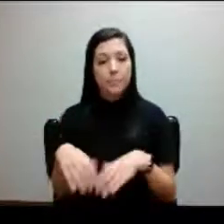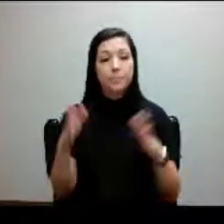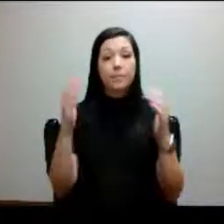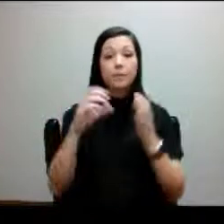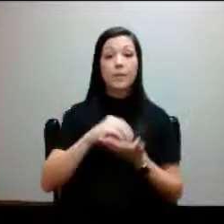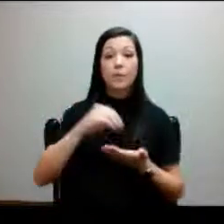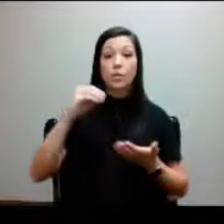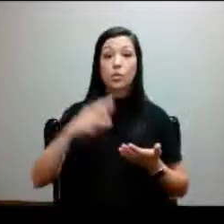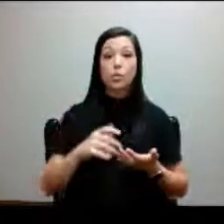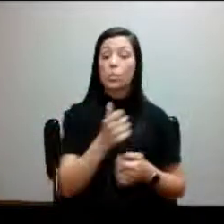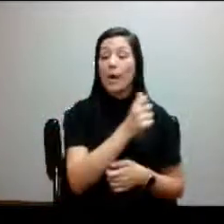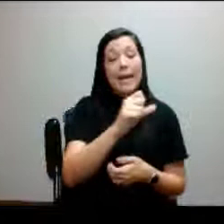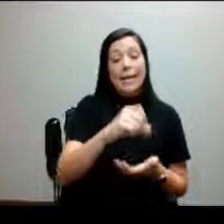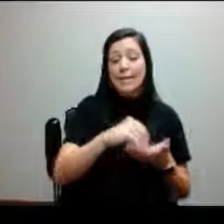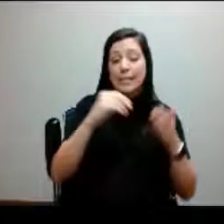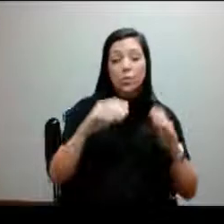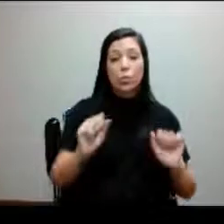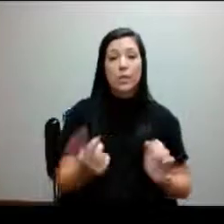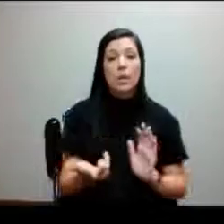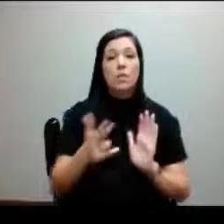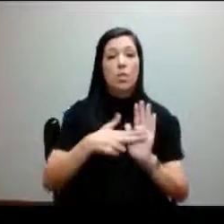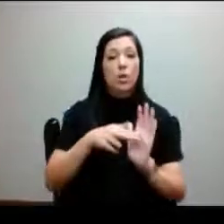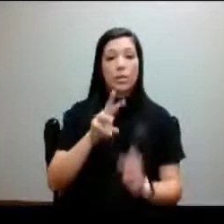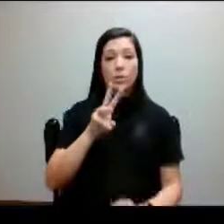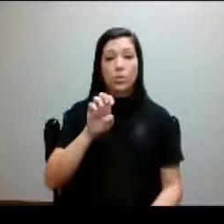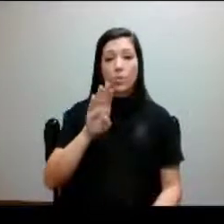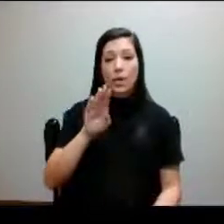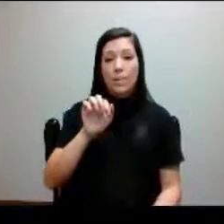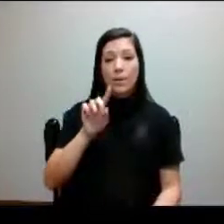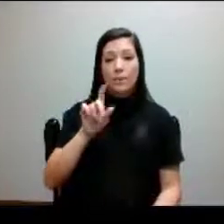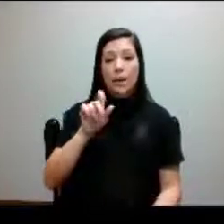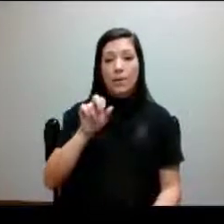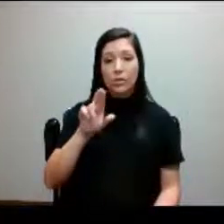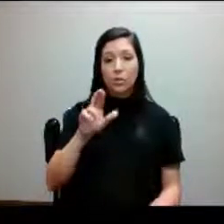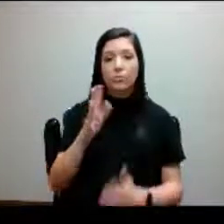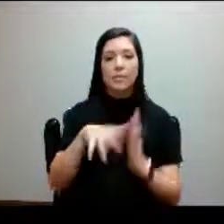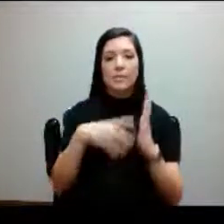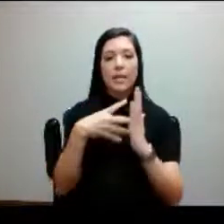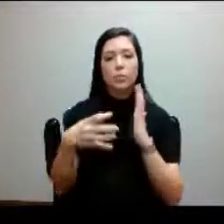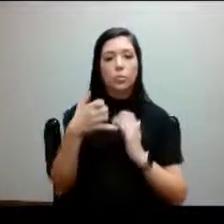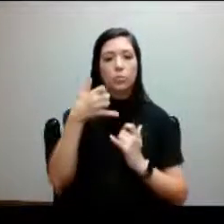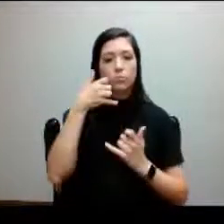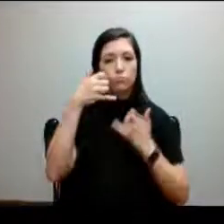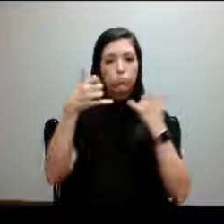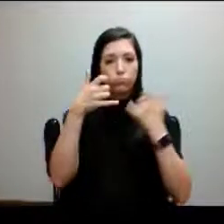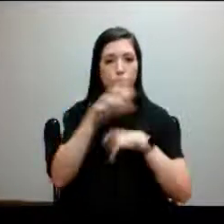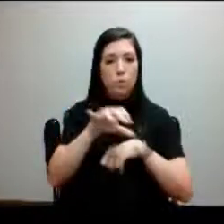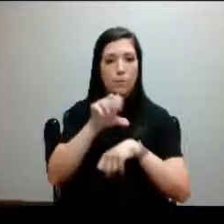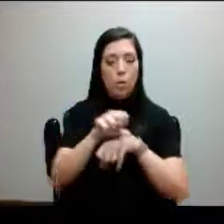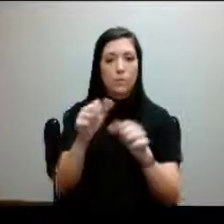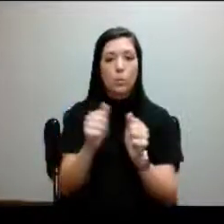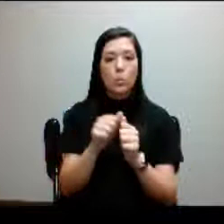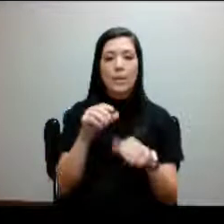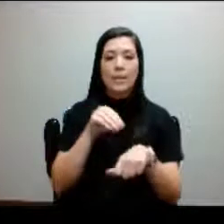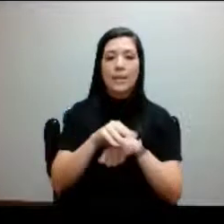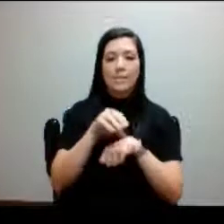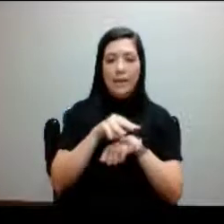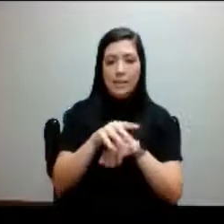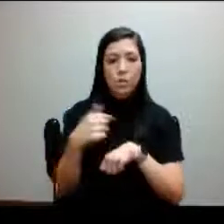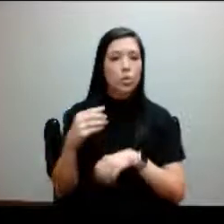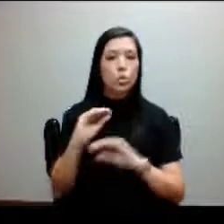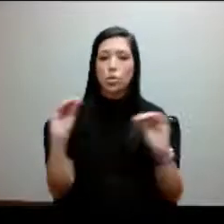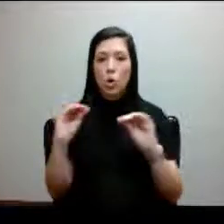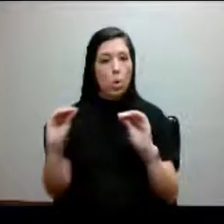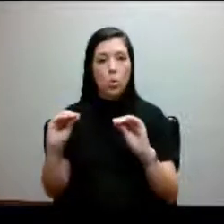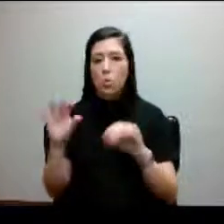student, can also log into WebAdvisor to schedule a phone appointment with an academic advisor. We're not doing any appointments in person,